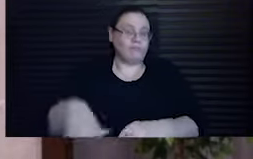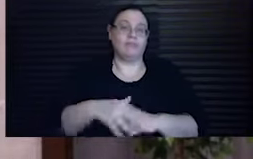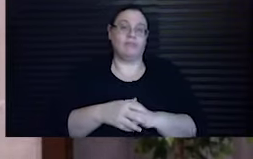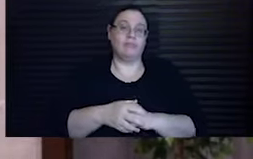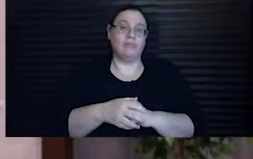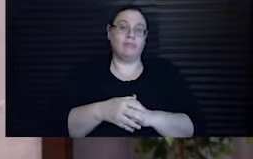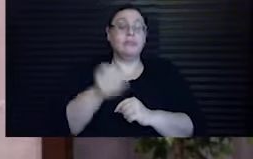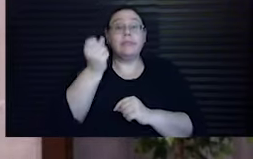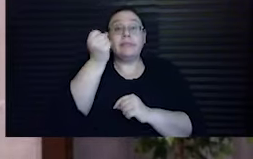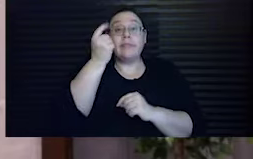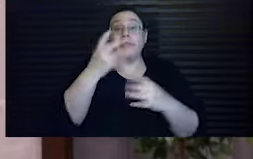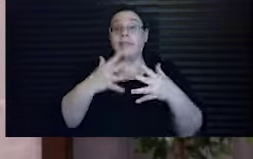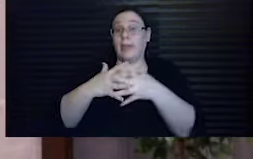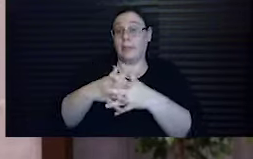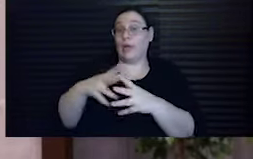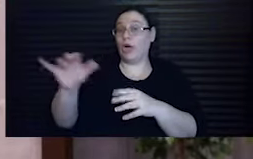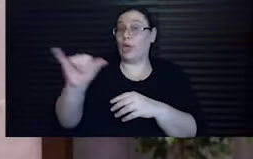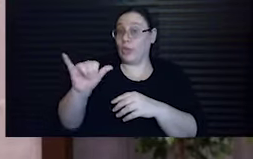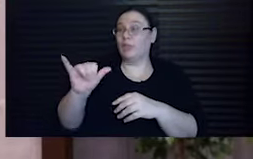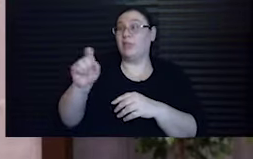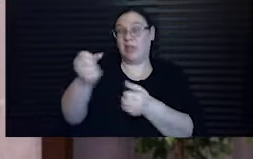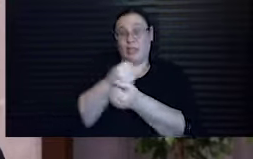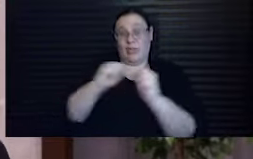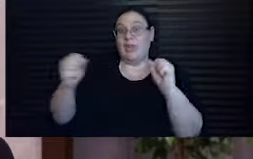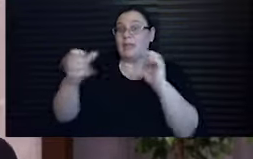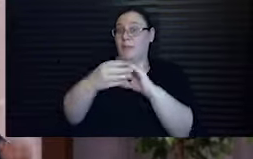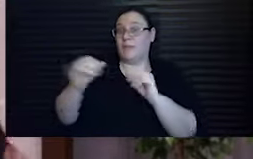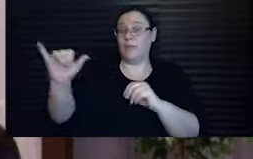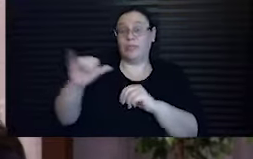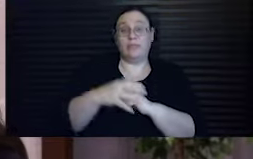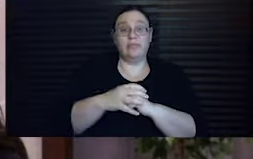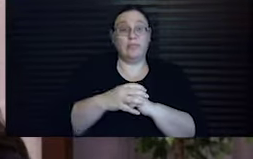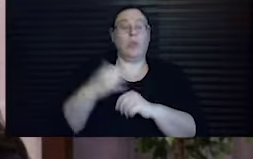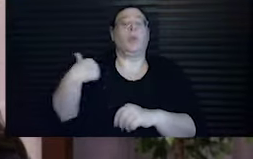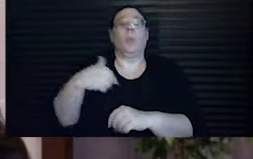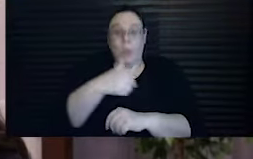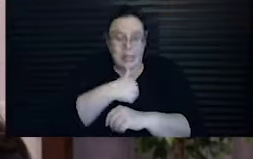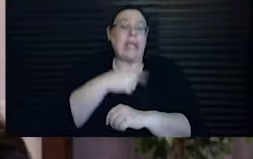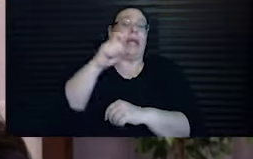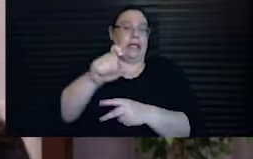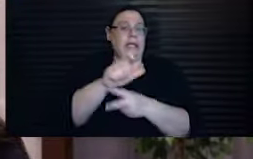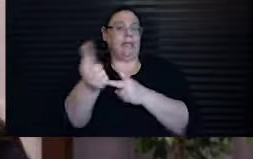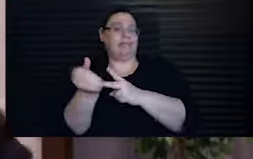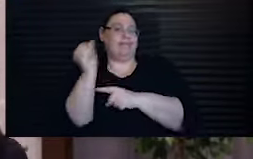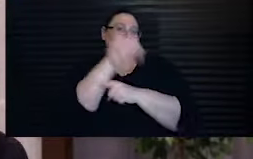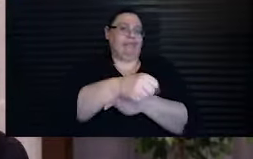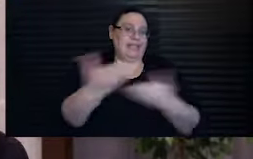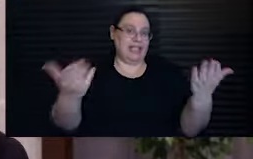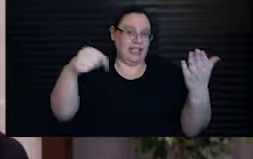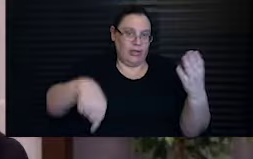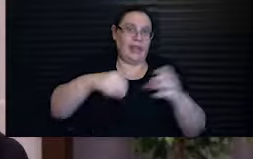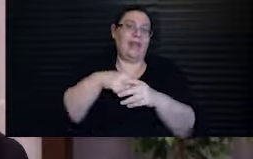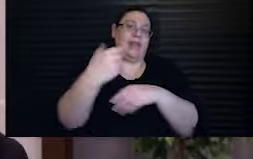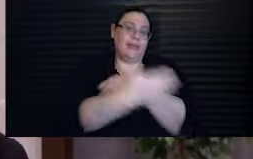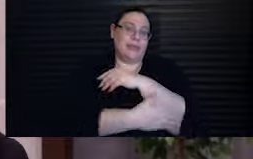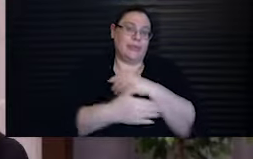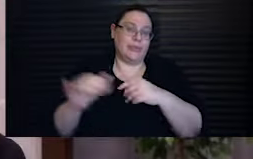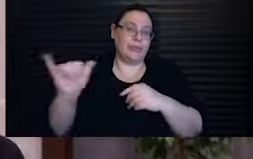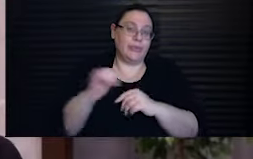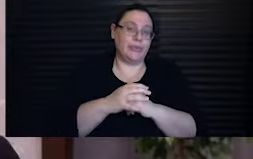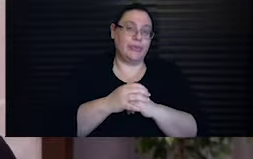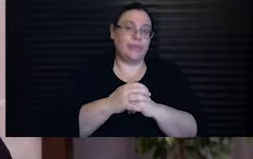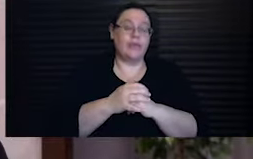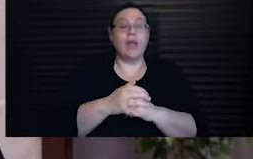Of course, America too needs a redemption narrative. We need a subversive sequel here in this country too.